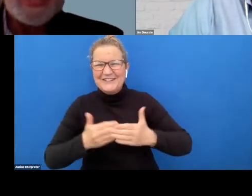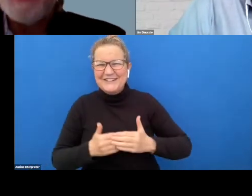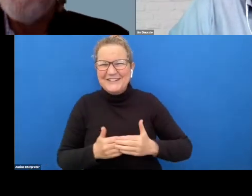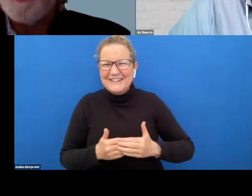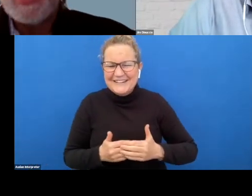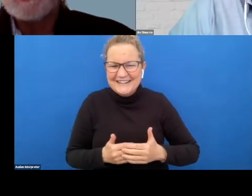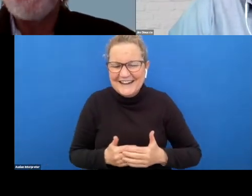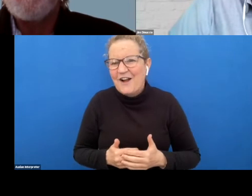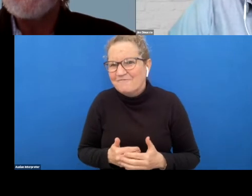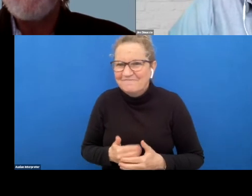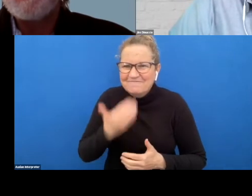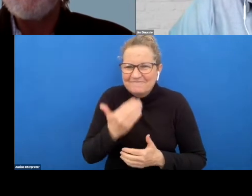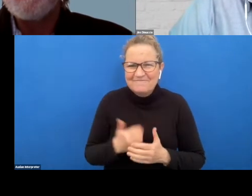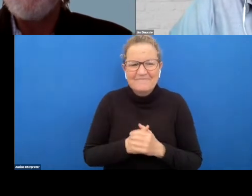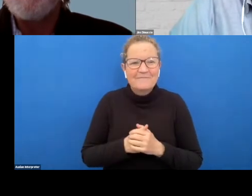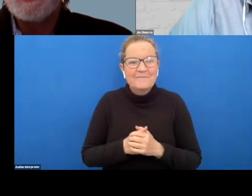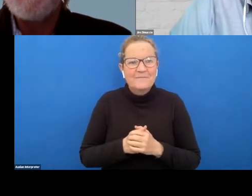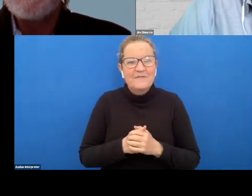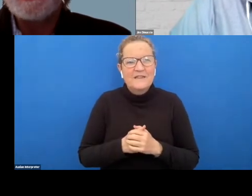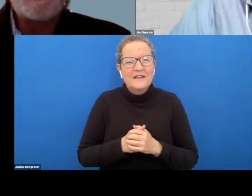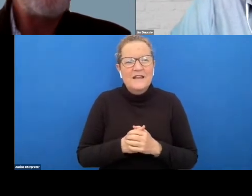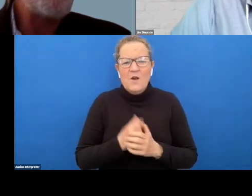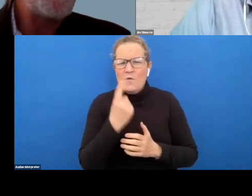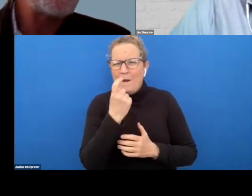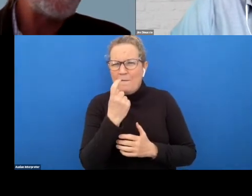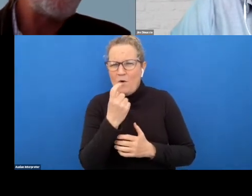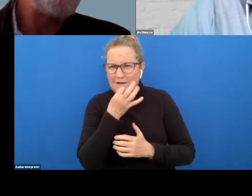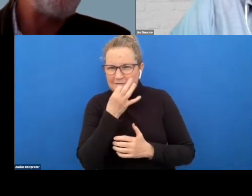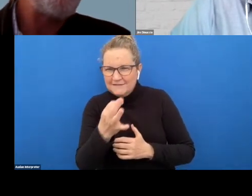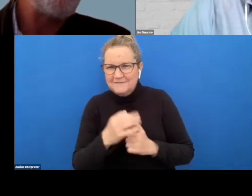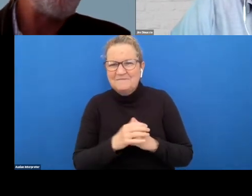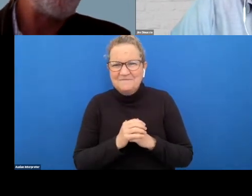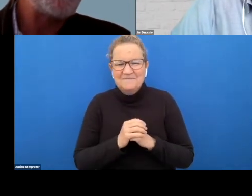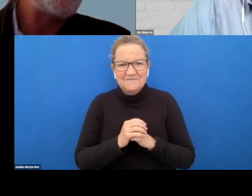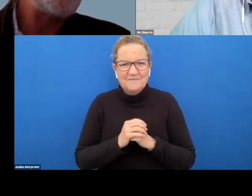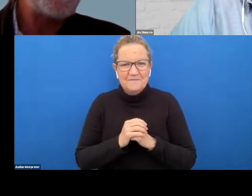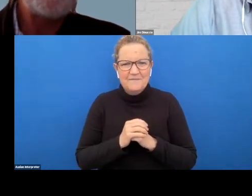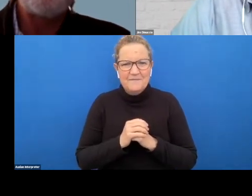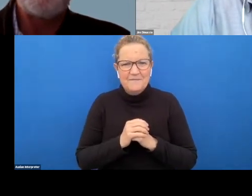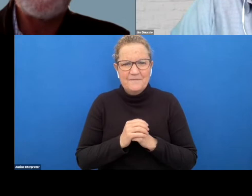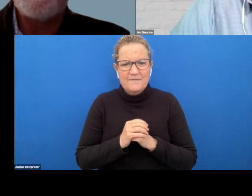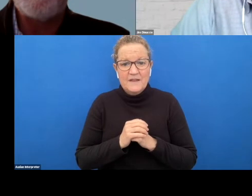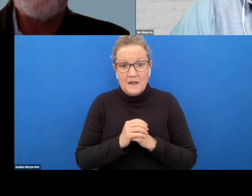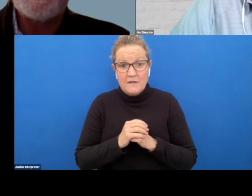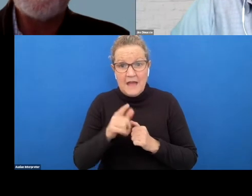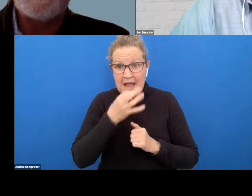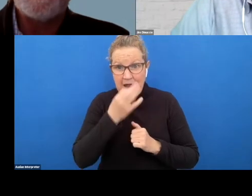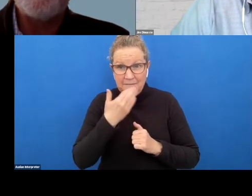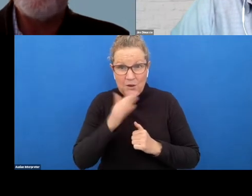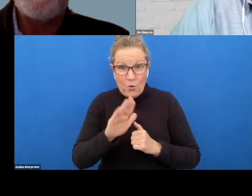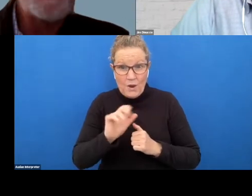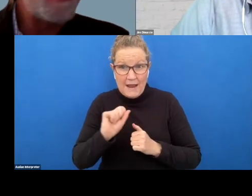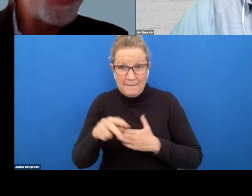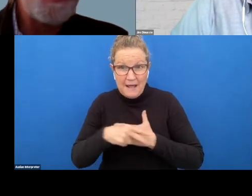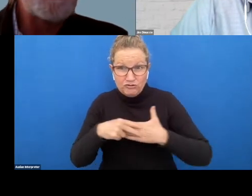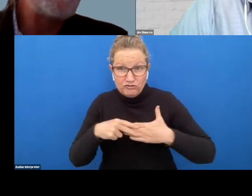have one last request to make of you uh we did have a request um for you to share your email address uh